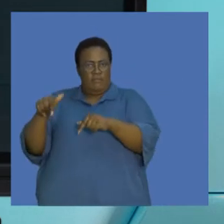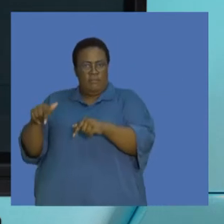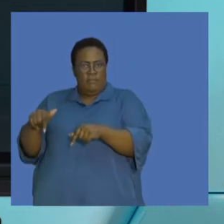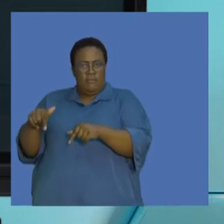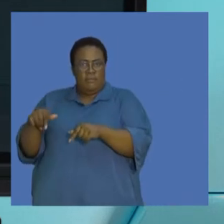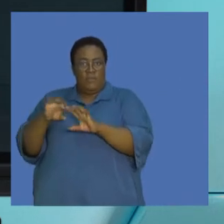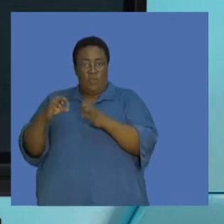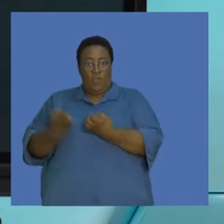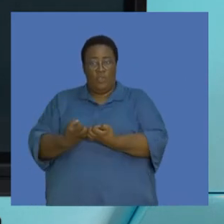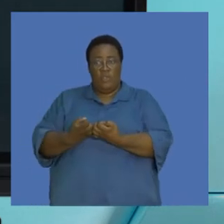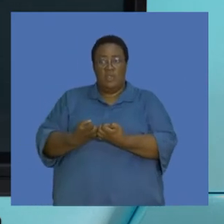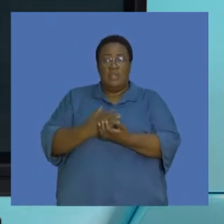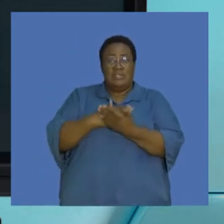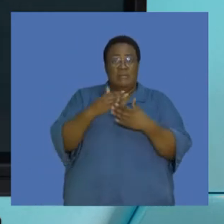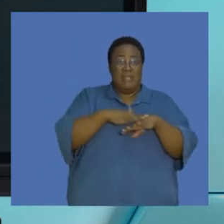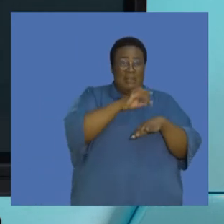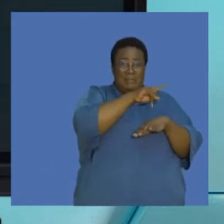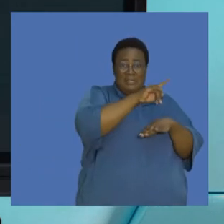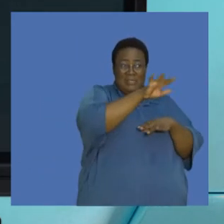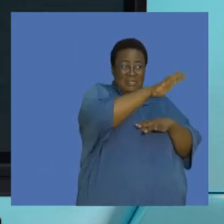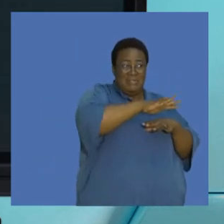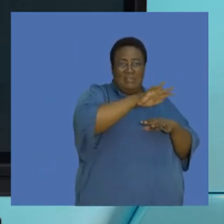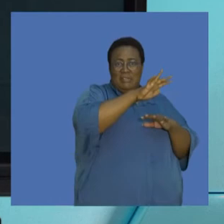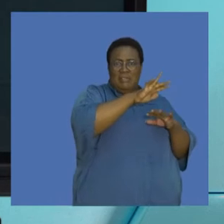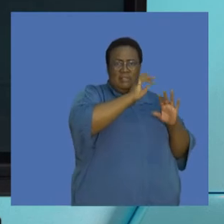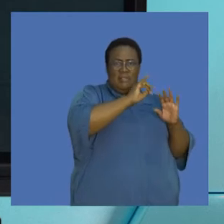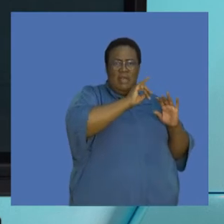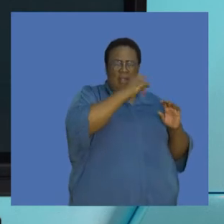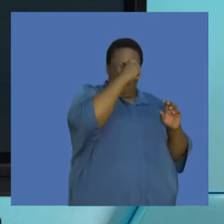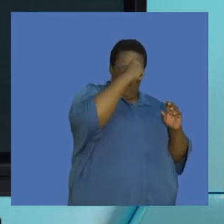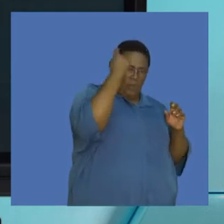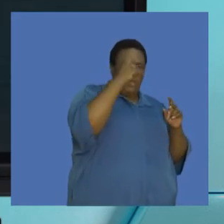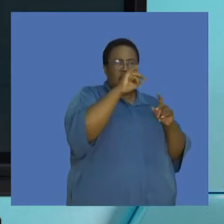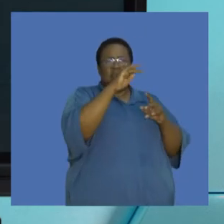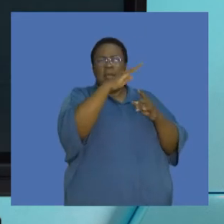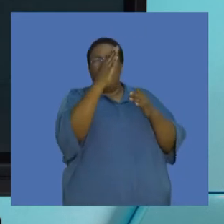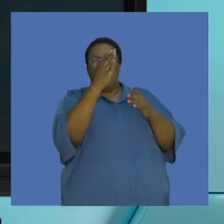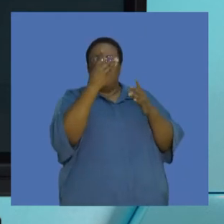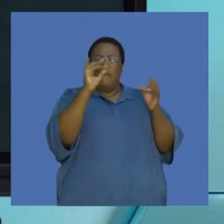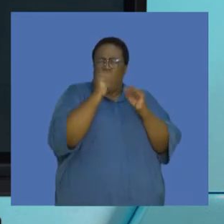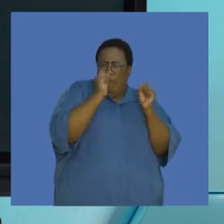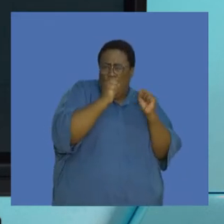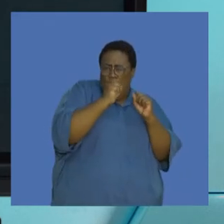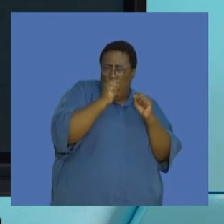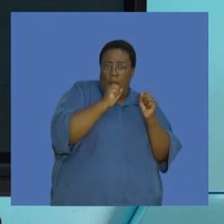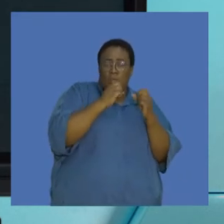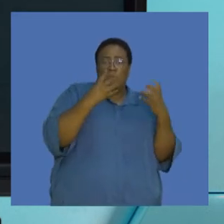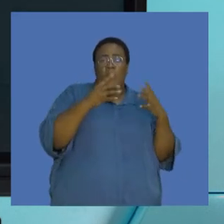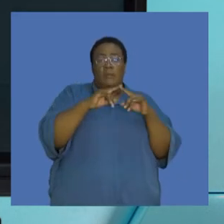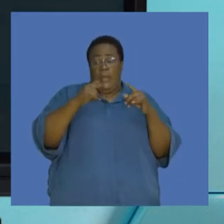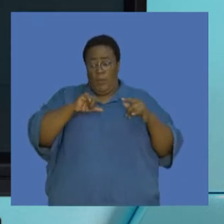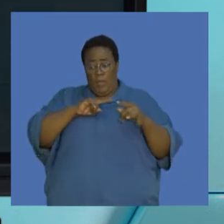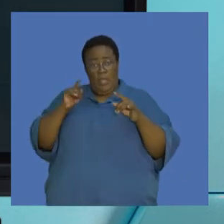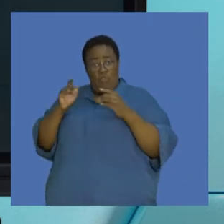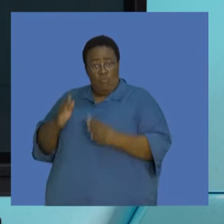experiencing. Some planets are extremely hot, some planets are extremely cold. And so in terms of we as